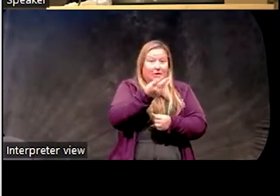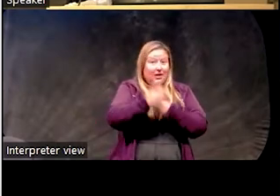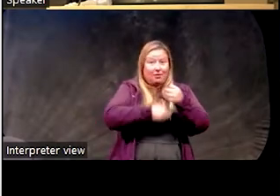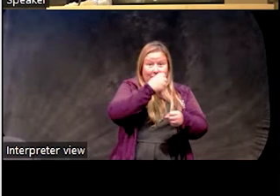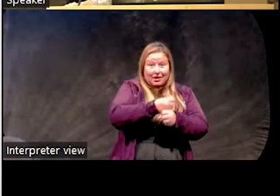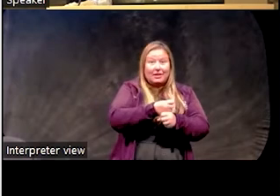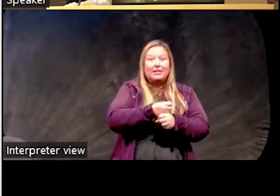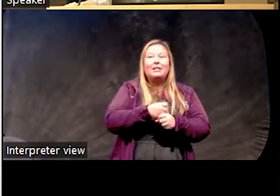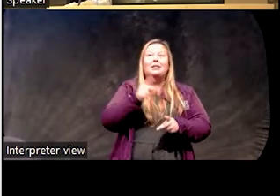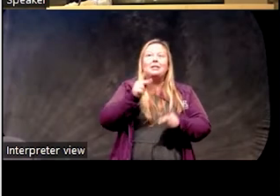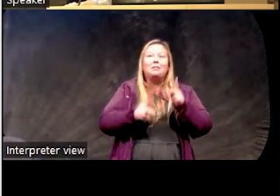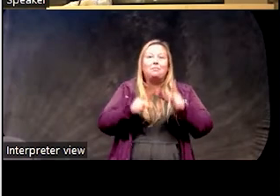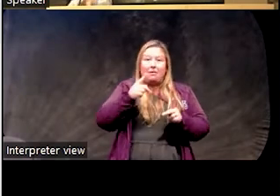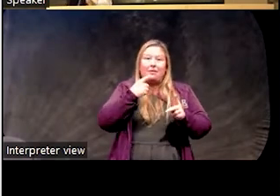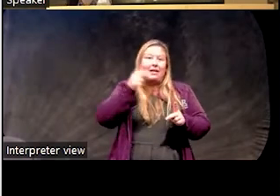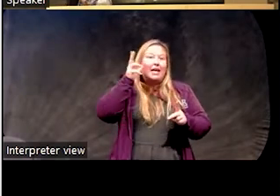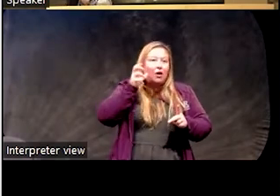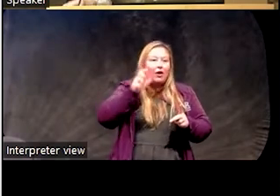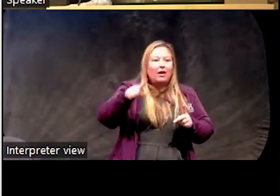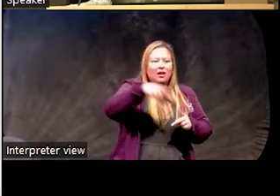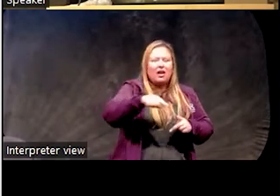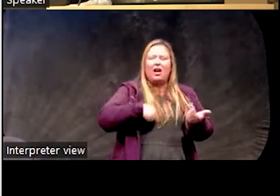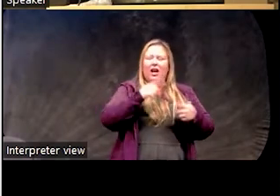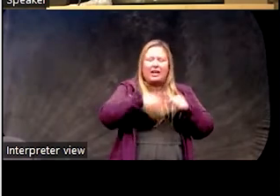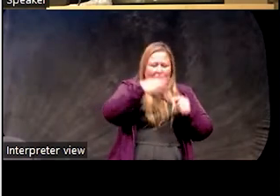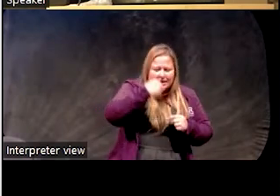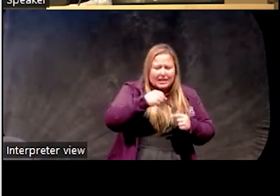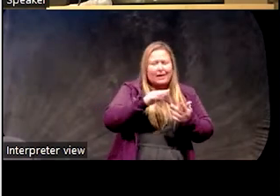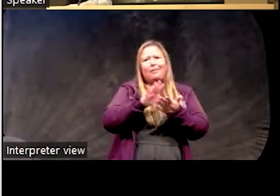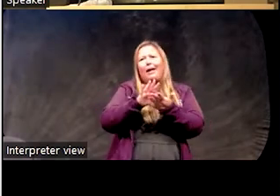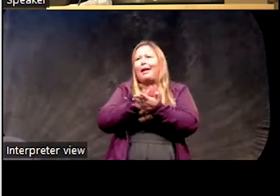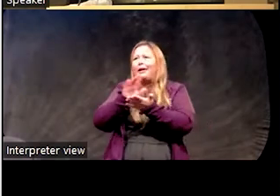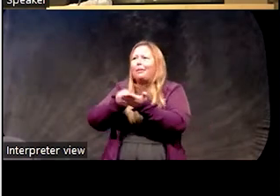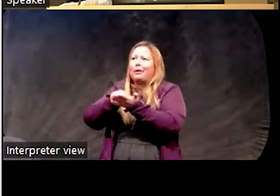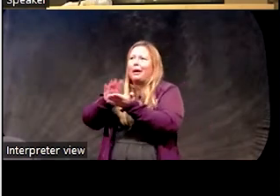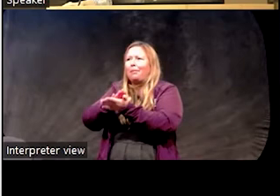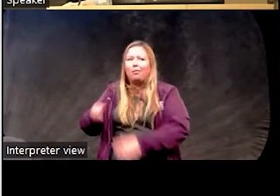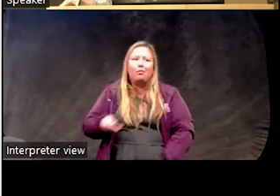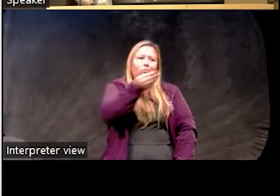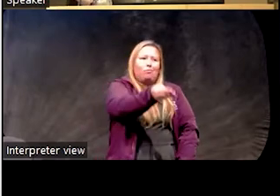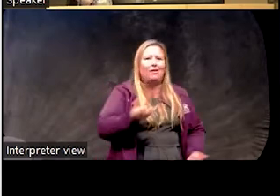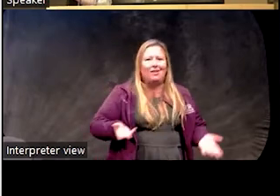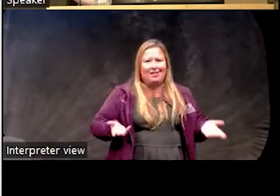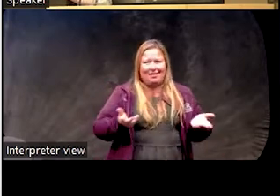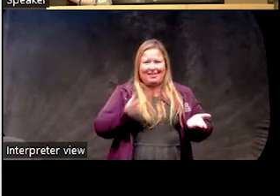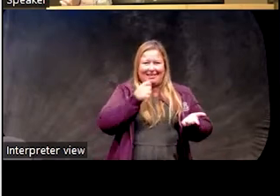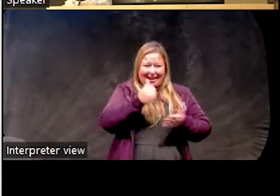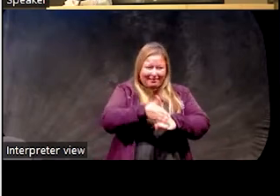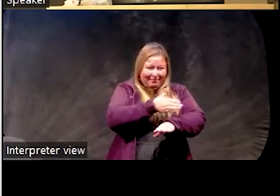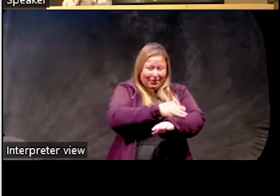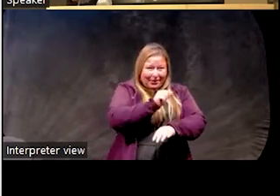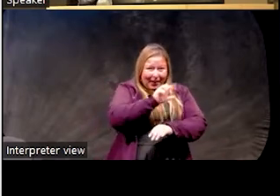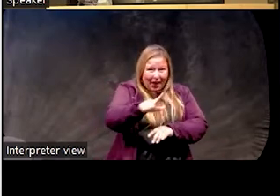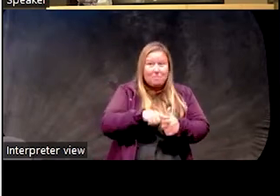hearing people say they weren't sleeping well, giving them, you know, sleep hygiene handouts, and then their sleep not really improving.